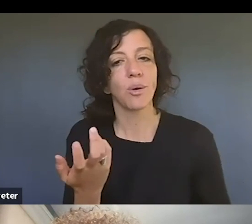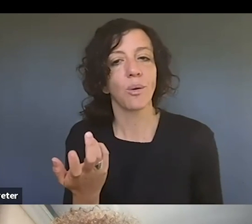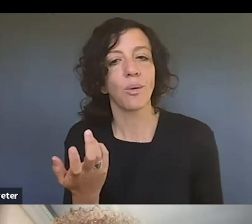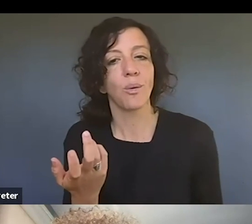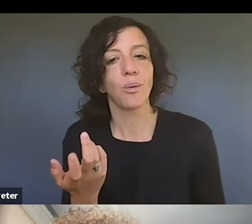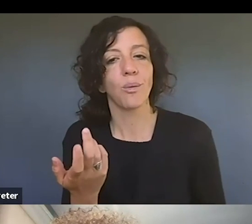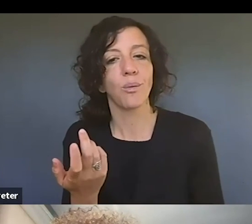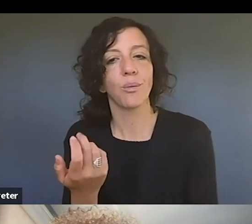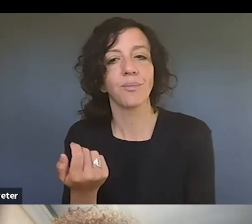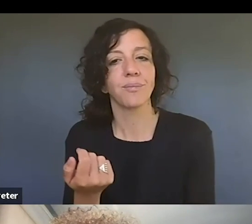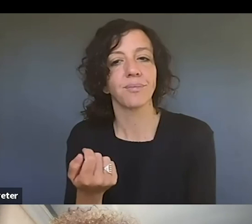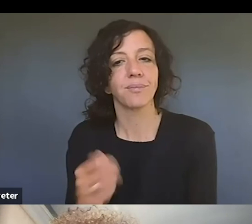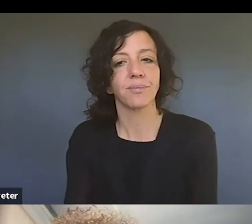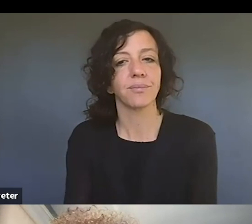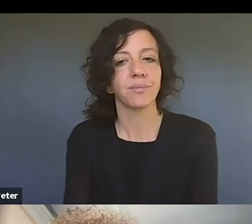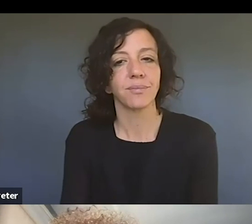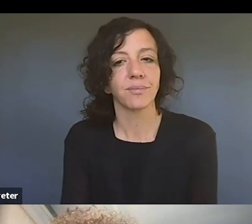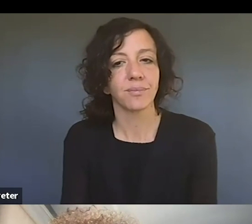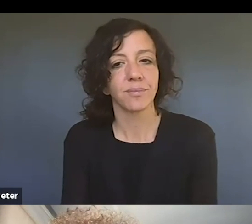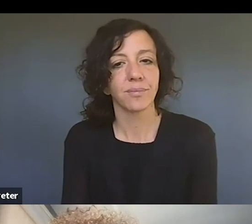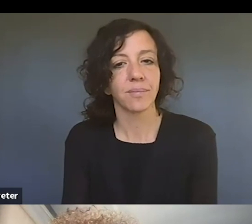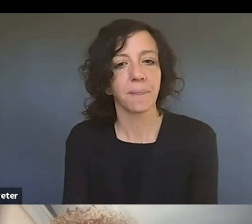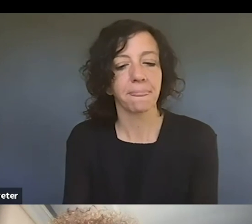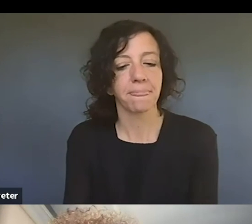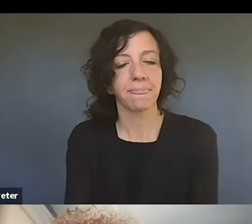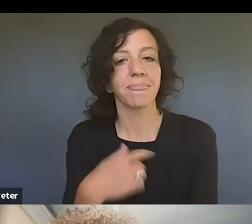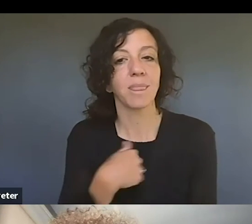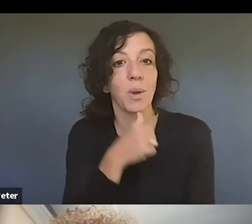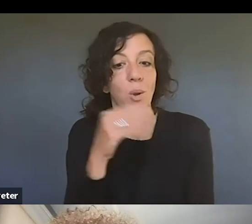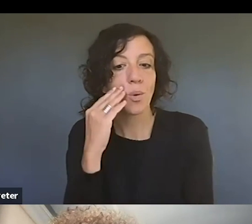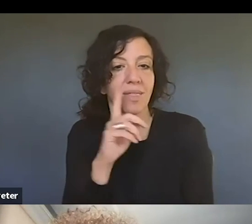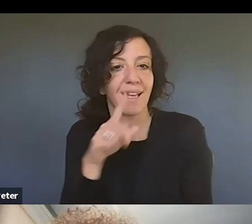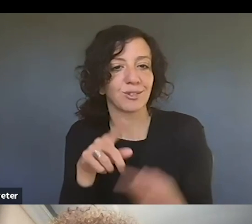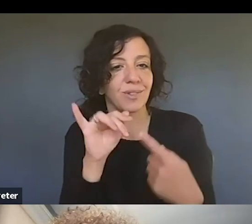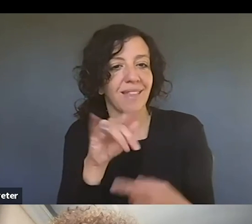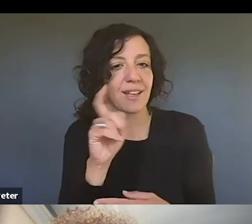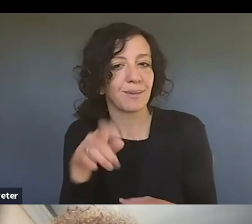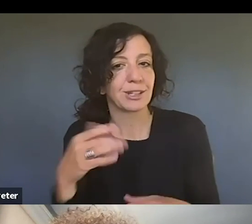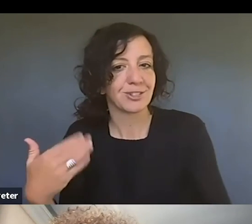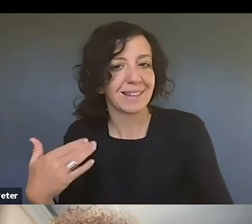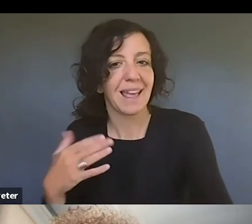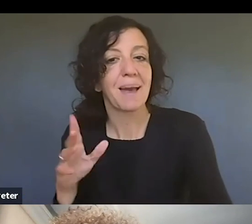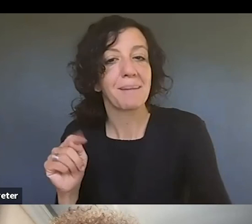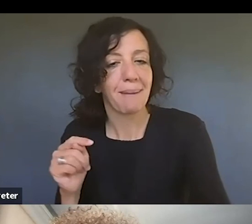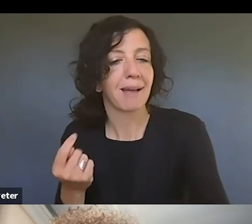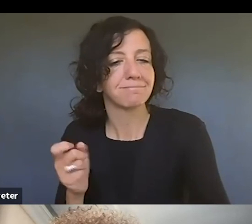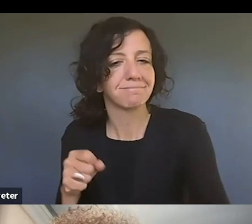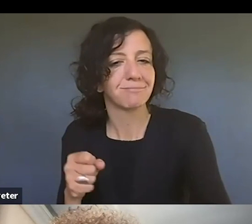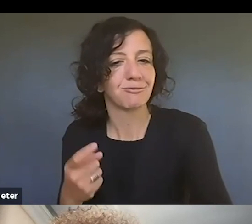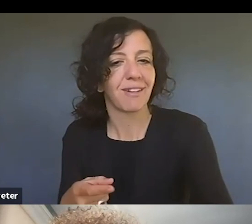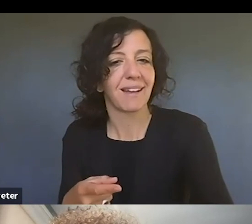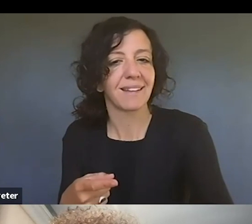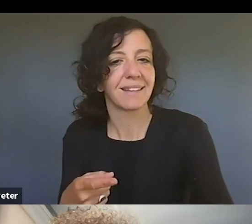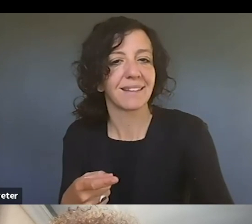uh so we don't know we don't know the answer to that question ultimately but yes um